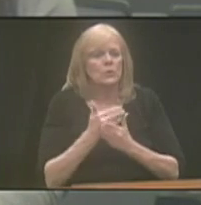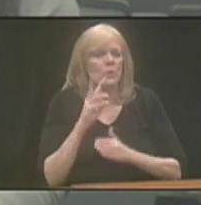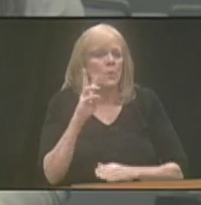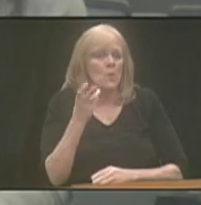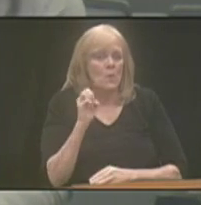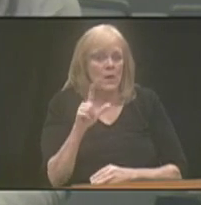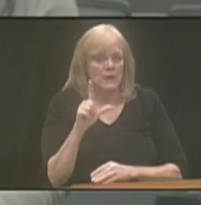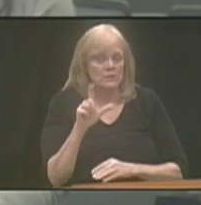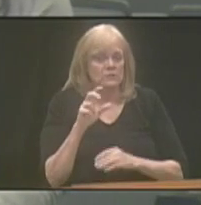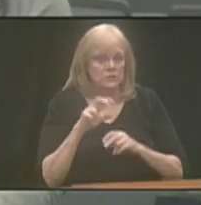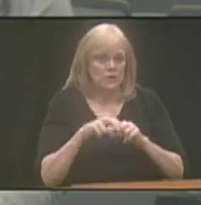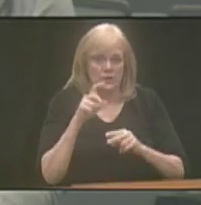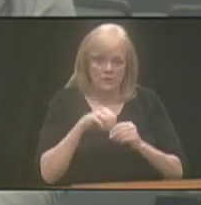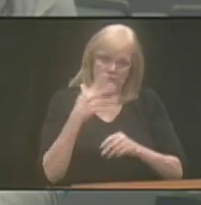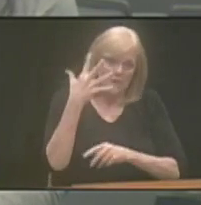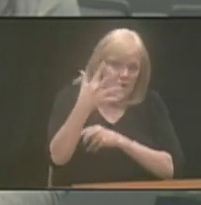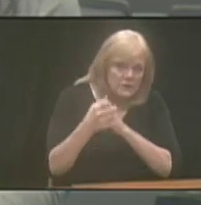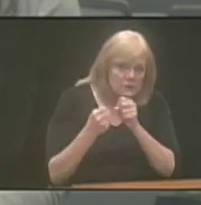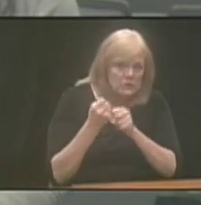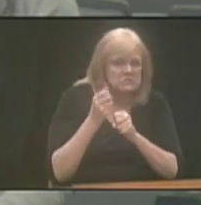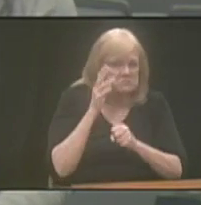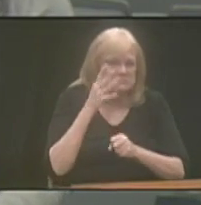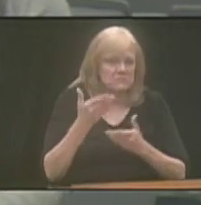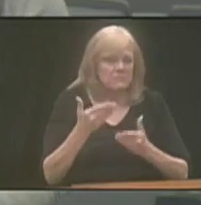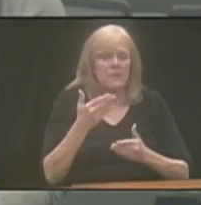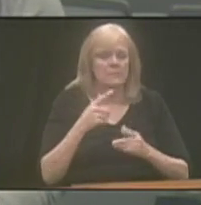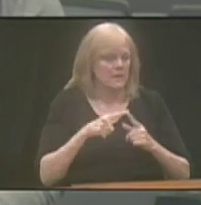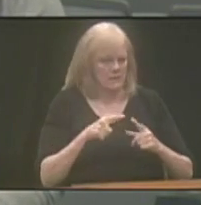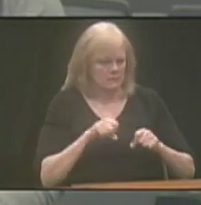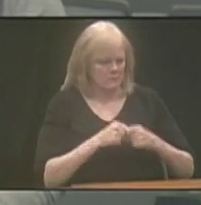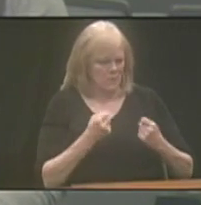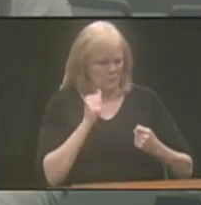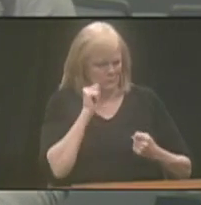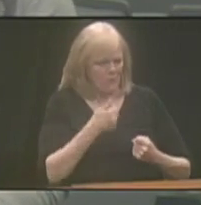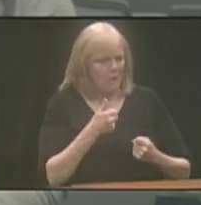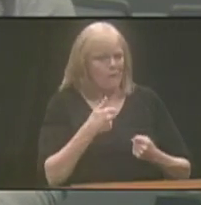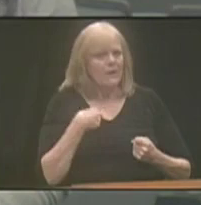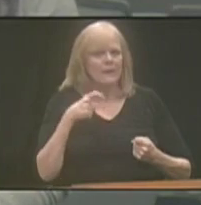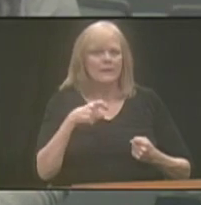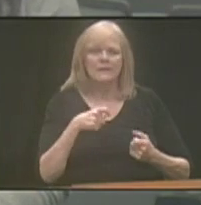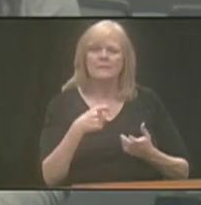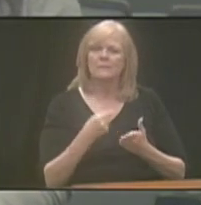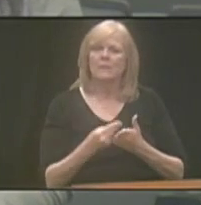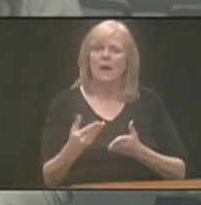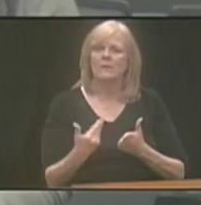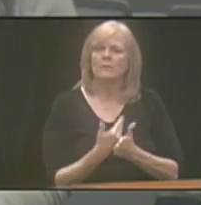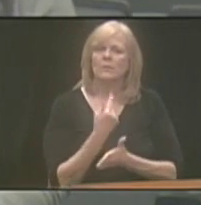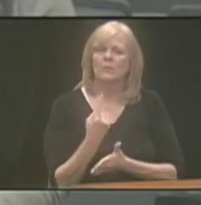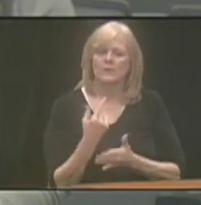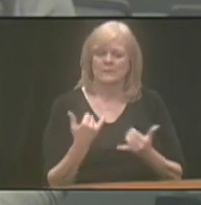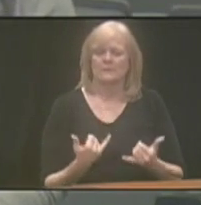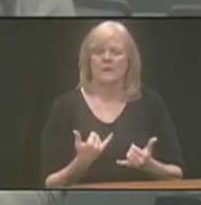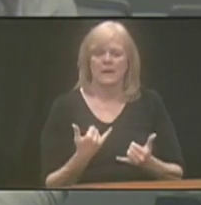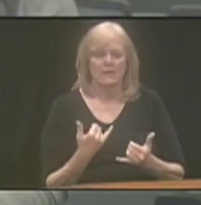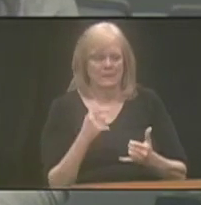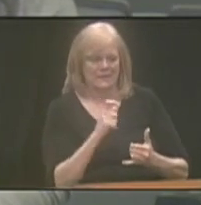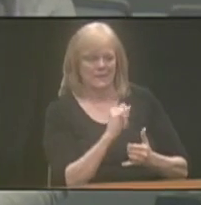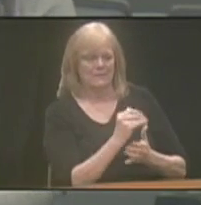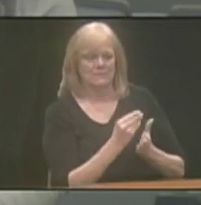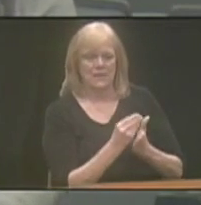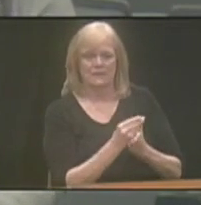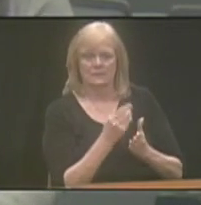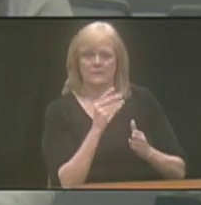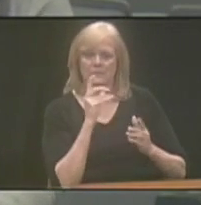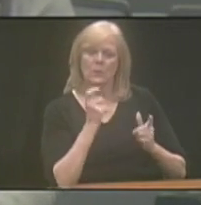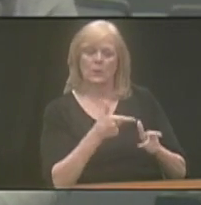in five years, but then your wheelchair breaks tomorrow. And you need to access those funds quicker than originally anticipated.